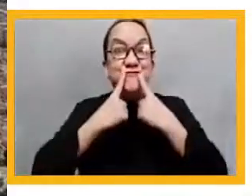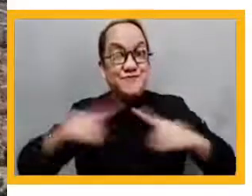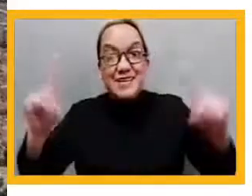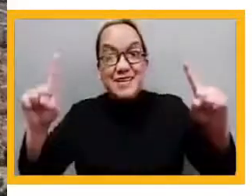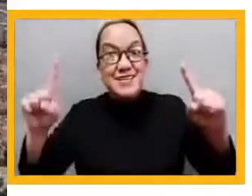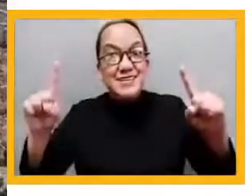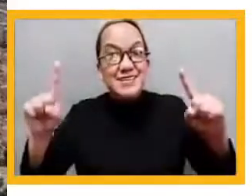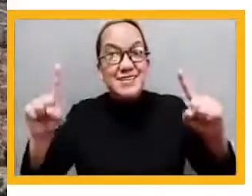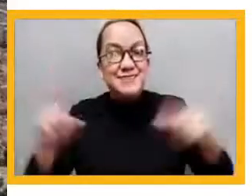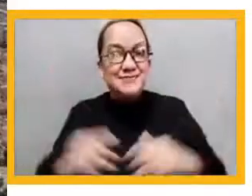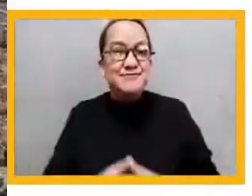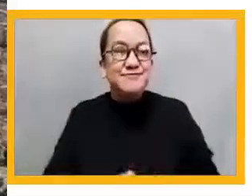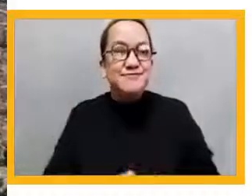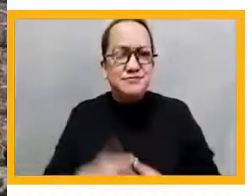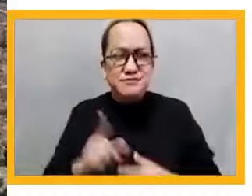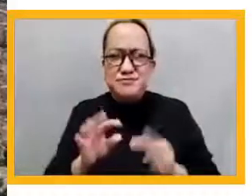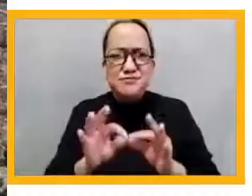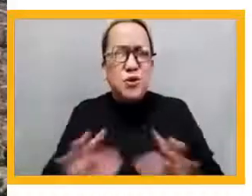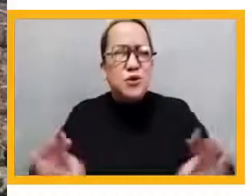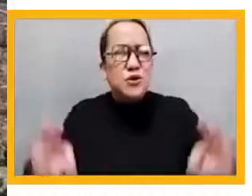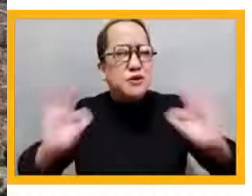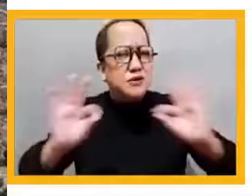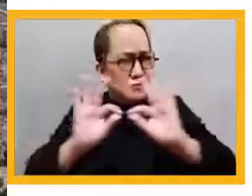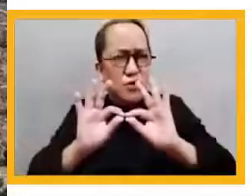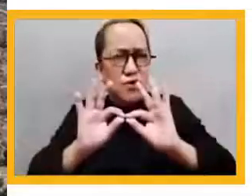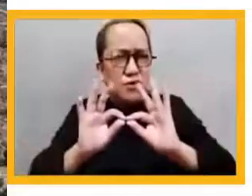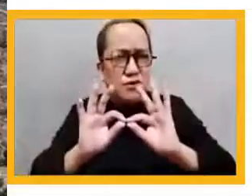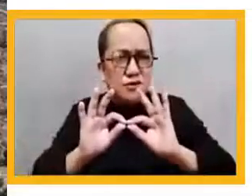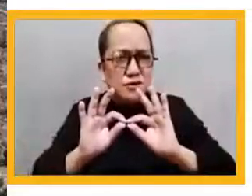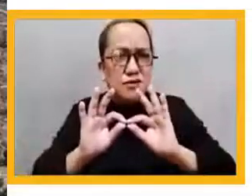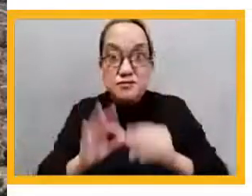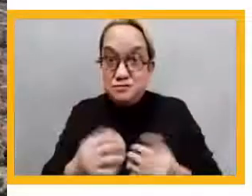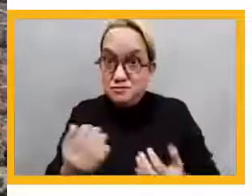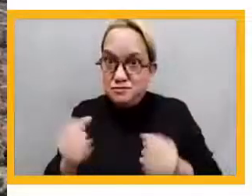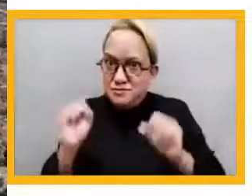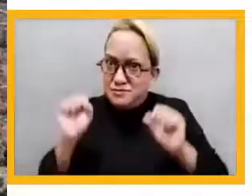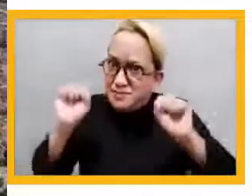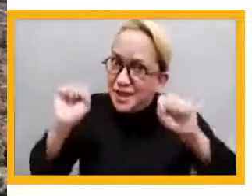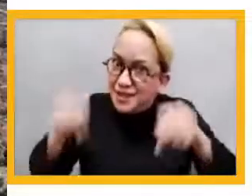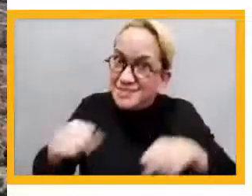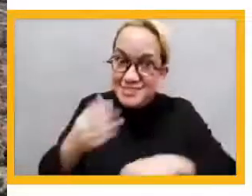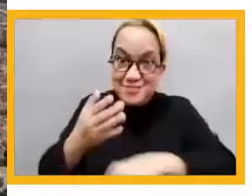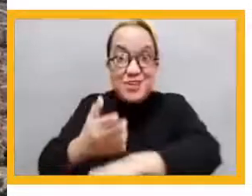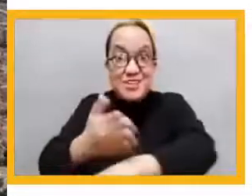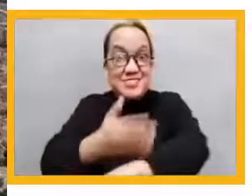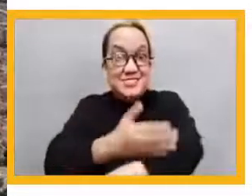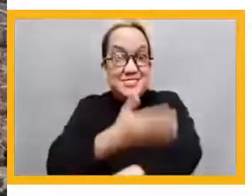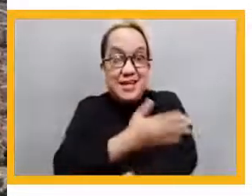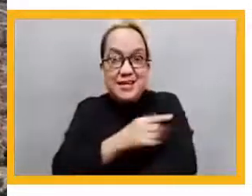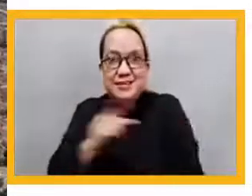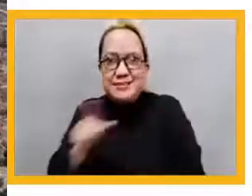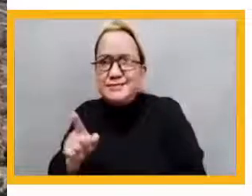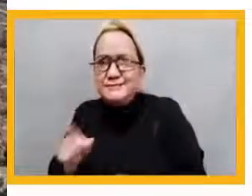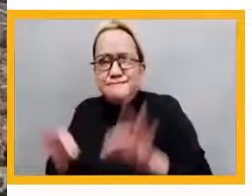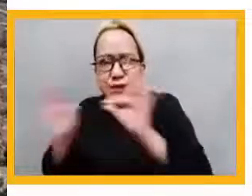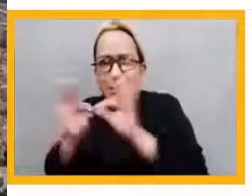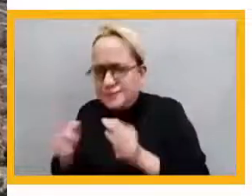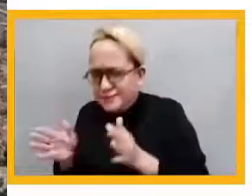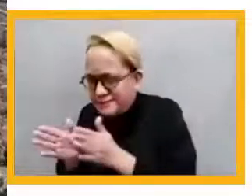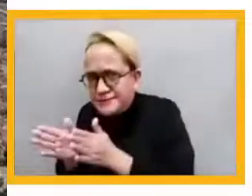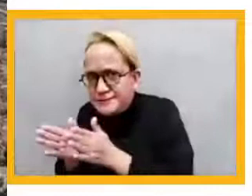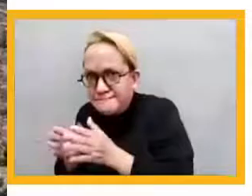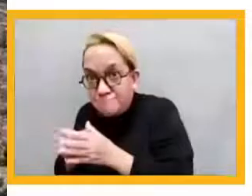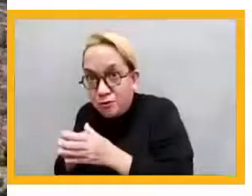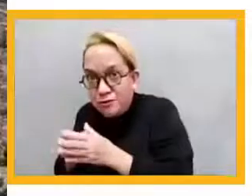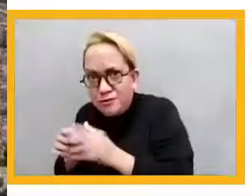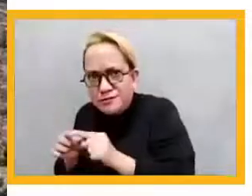improve quality in the most remote areas of our geography, but more of the same